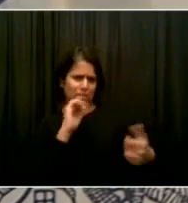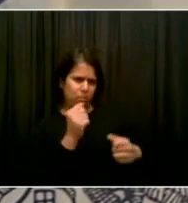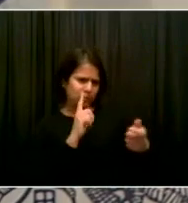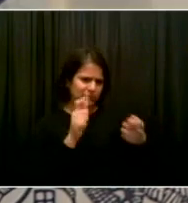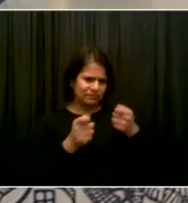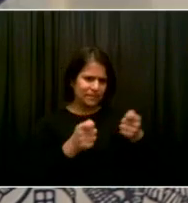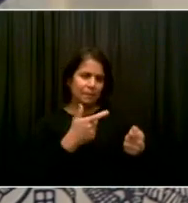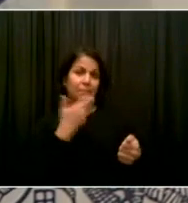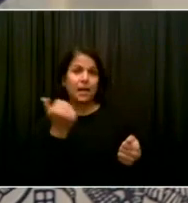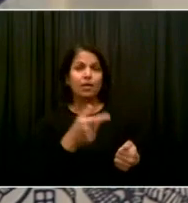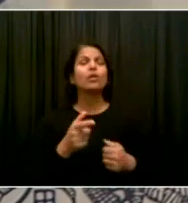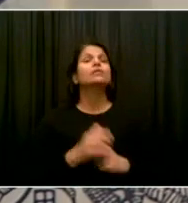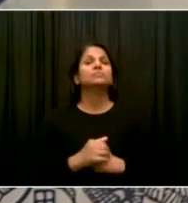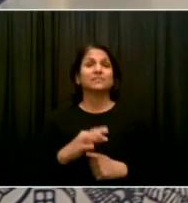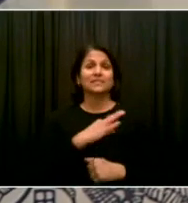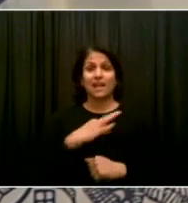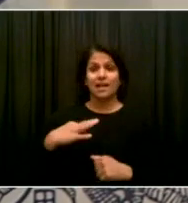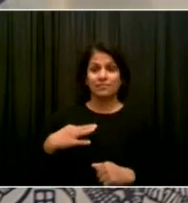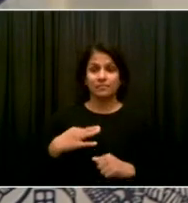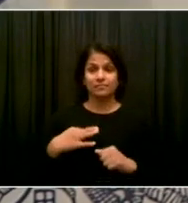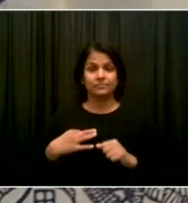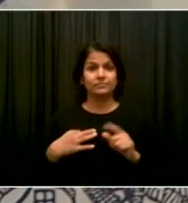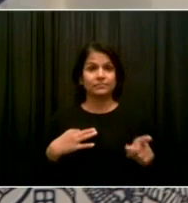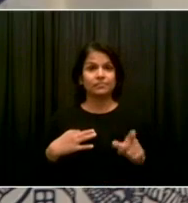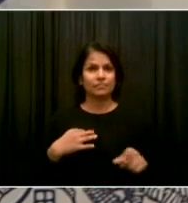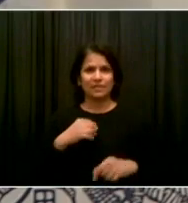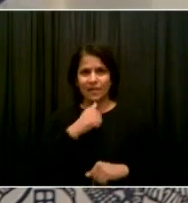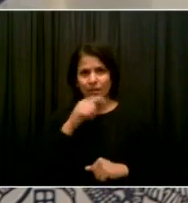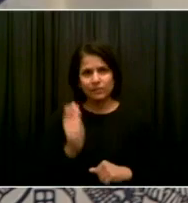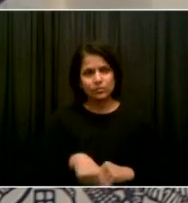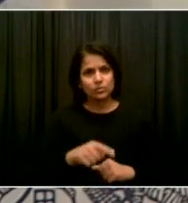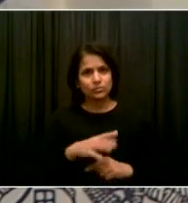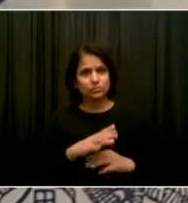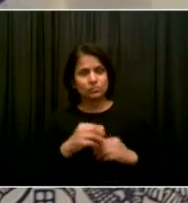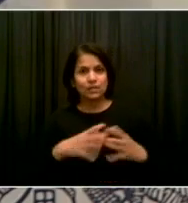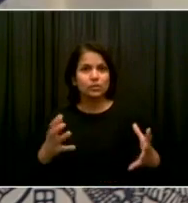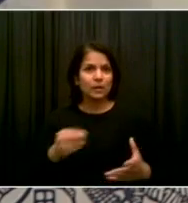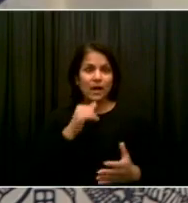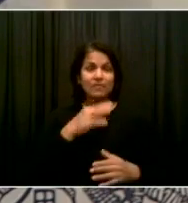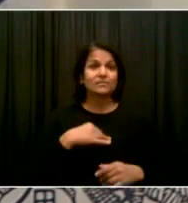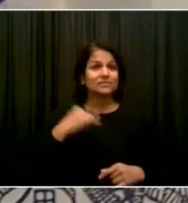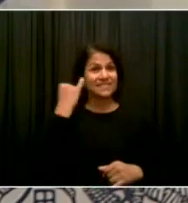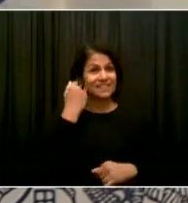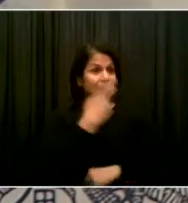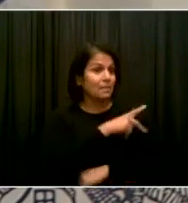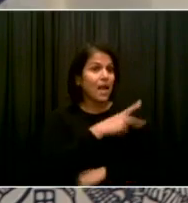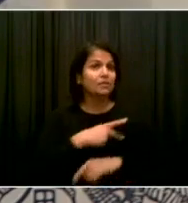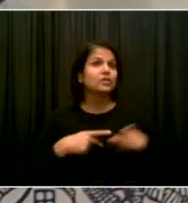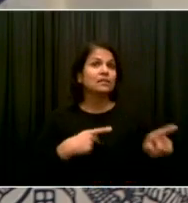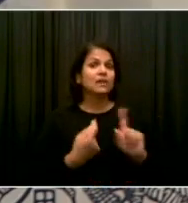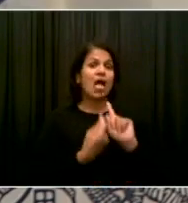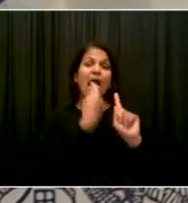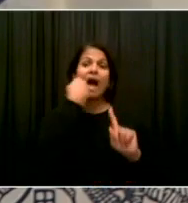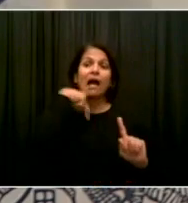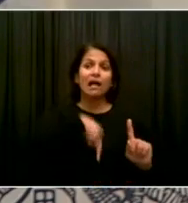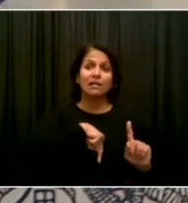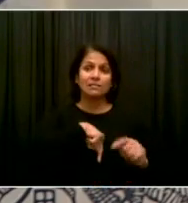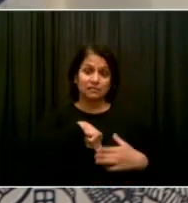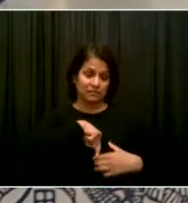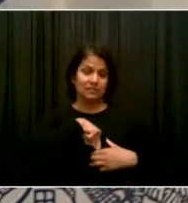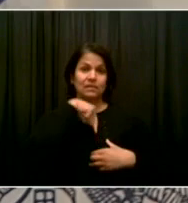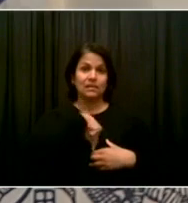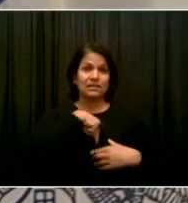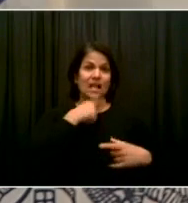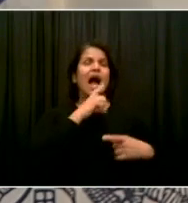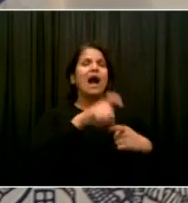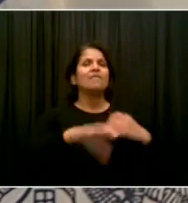Katz will talk about people are intubated, how much staffing it takes when someone is versus when they're not. If you're able to deal with the cases better, faster, it